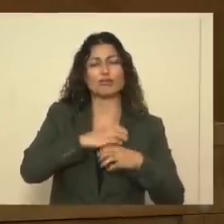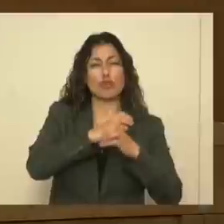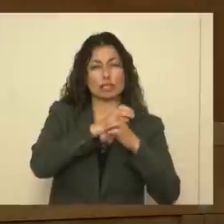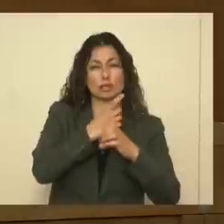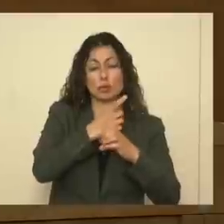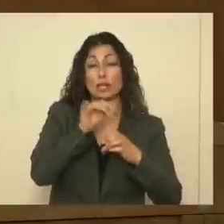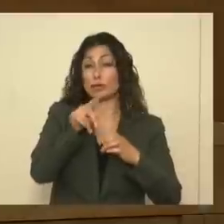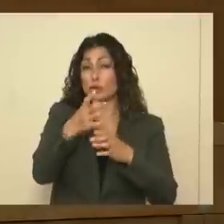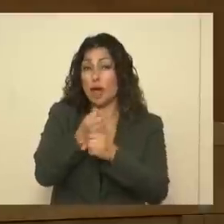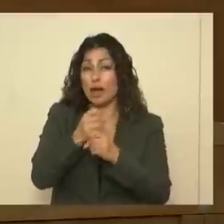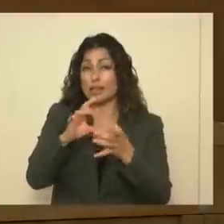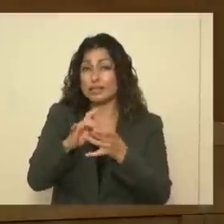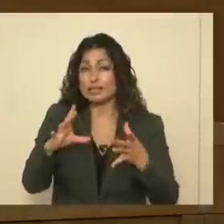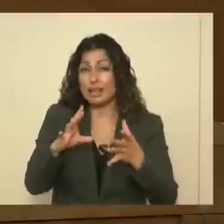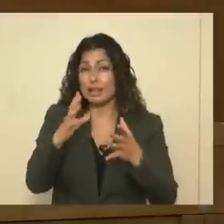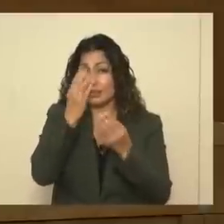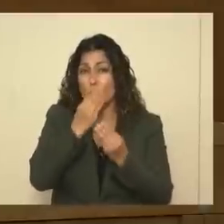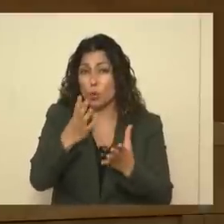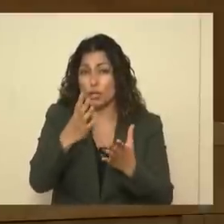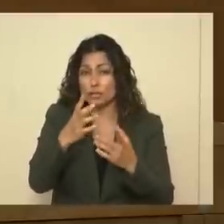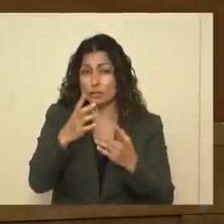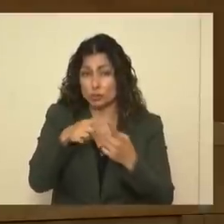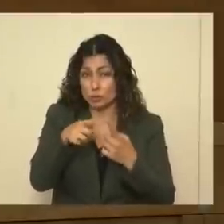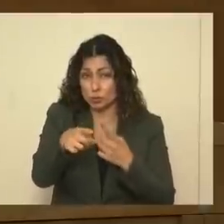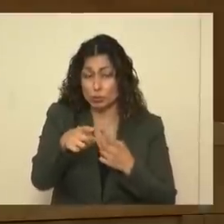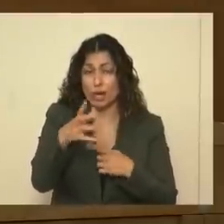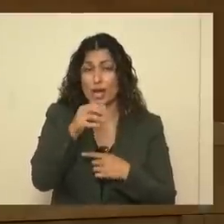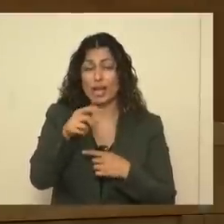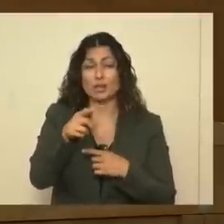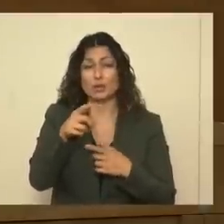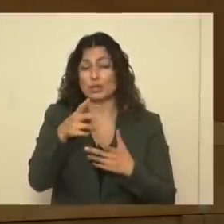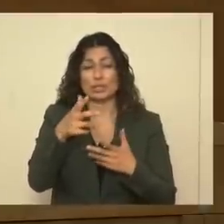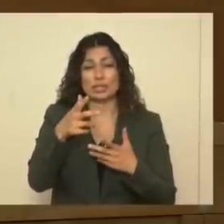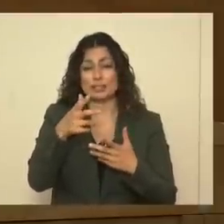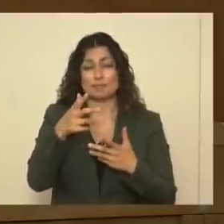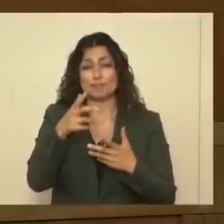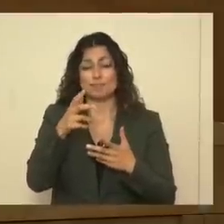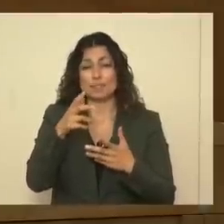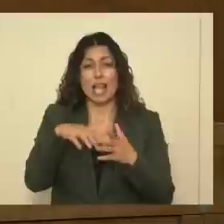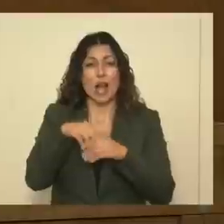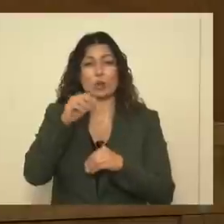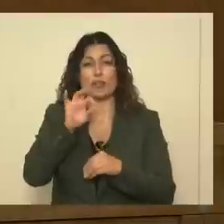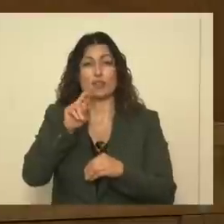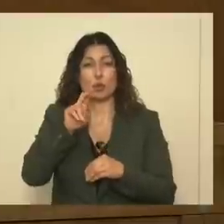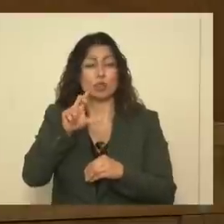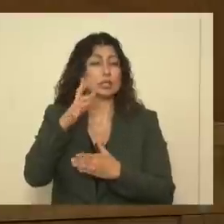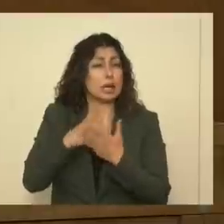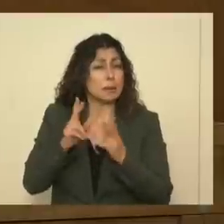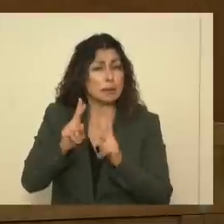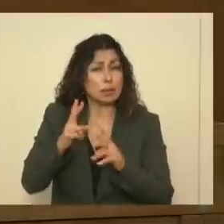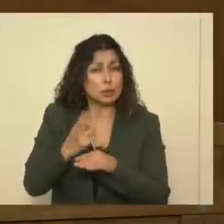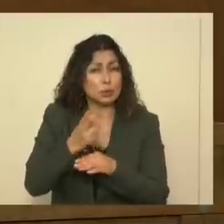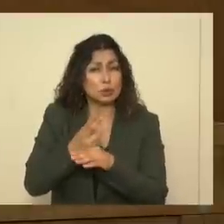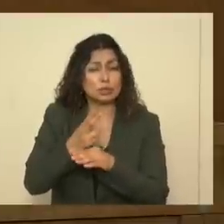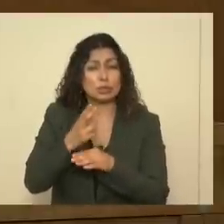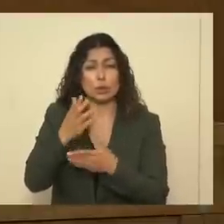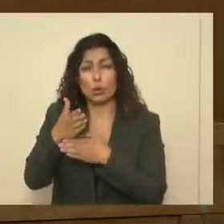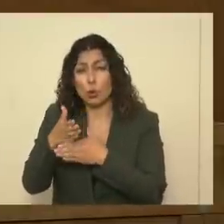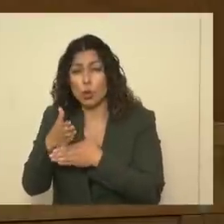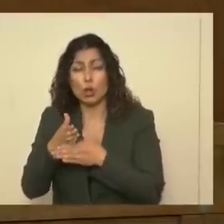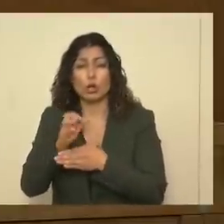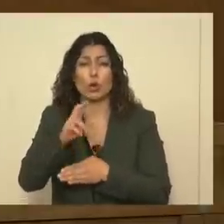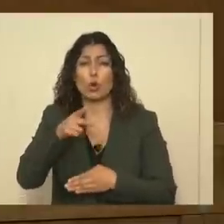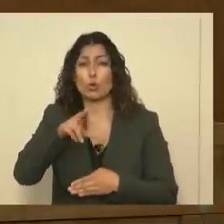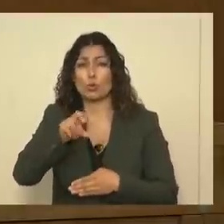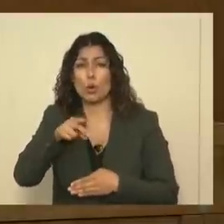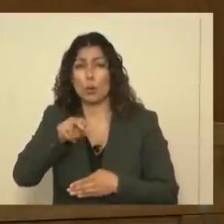or you're out of the fuels you normally use at home, some folks burn wood, propane, hopefully not